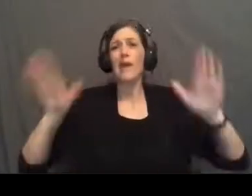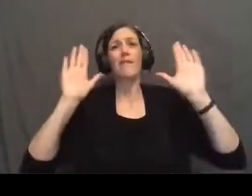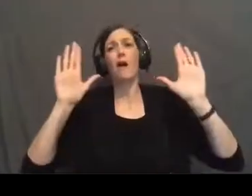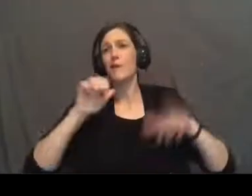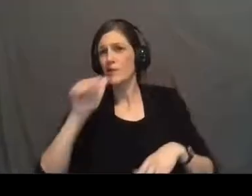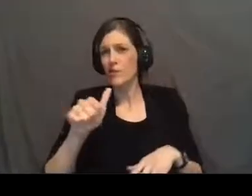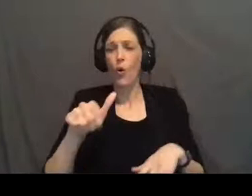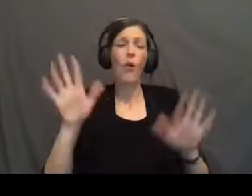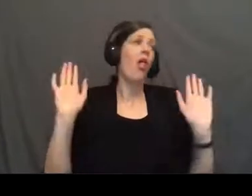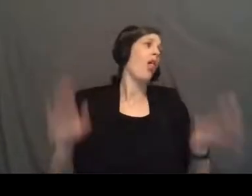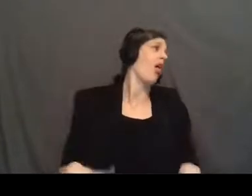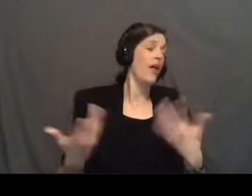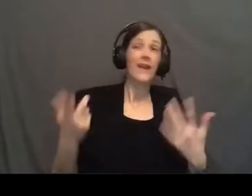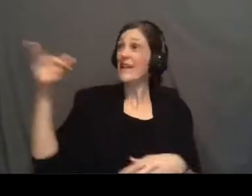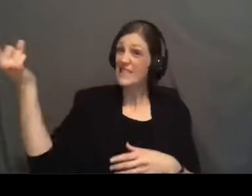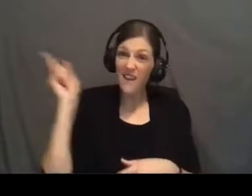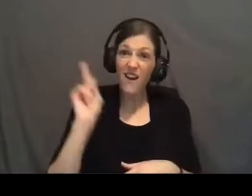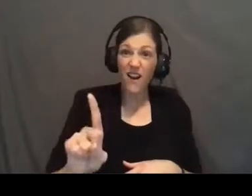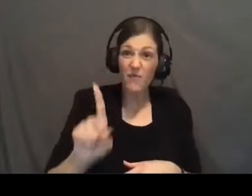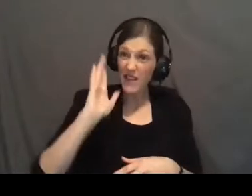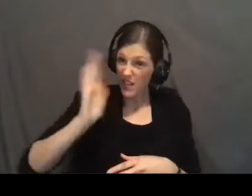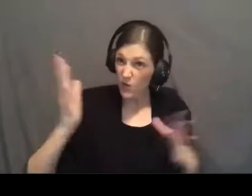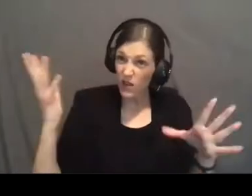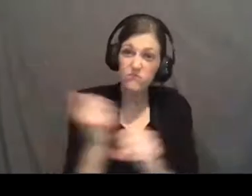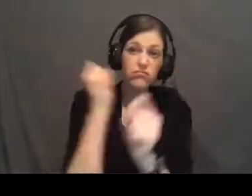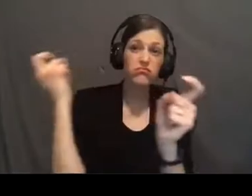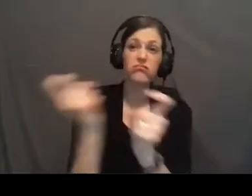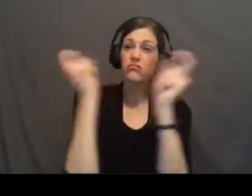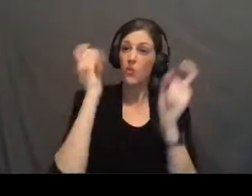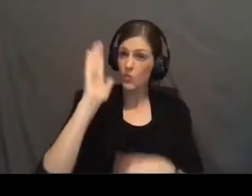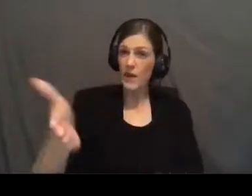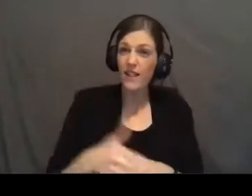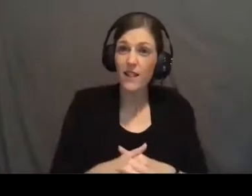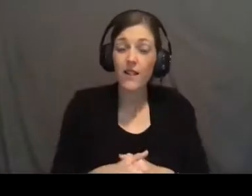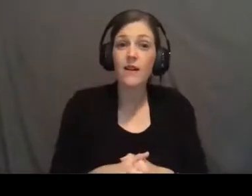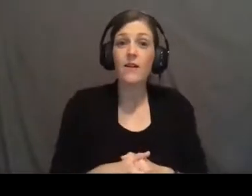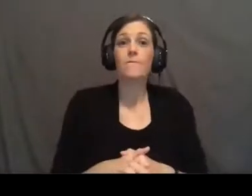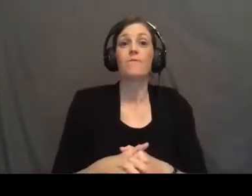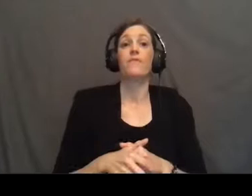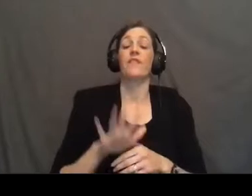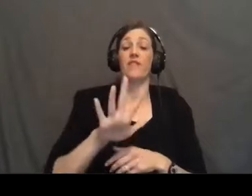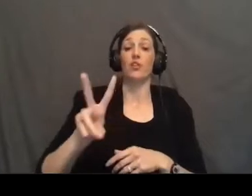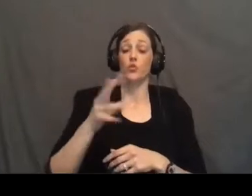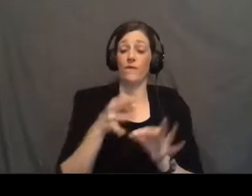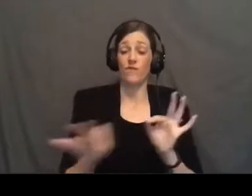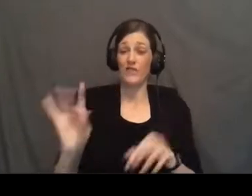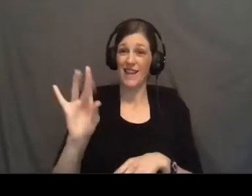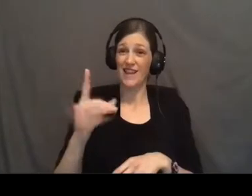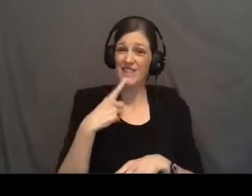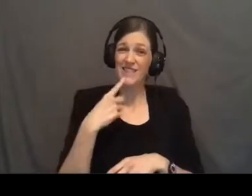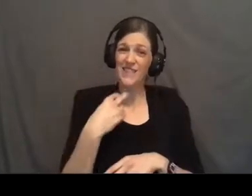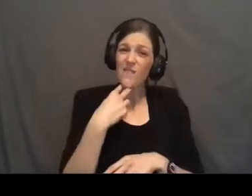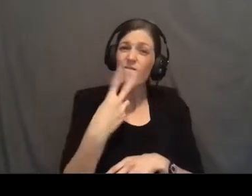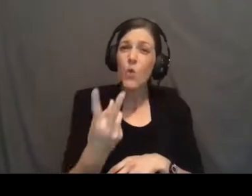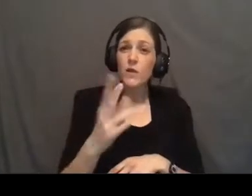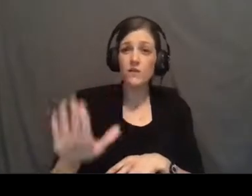surrender. He's coming. He's going to be victorious. In 52 verse 8, it continues, the voice of